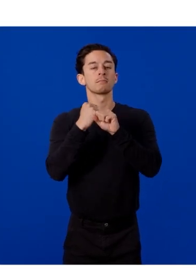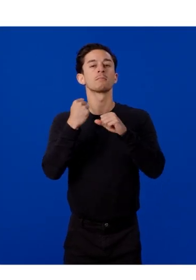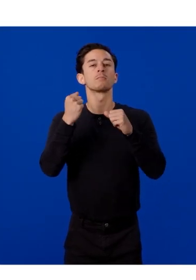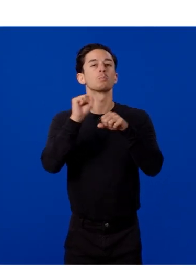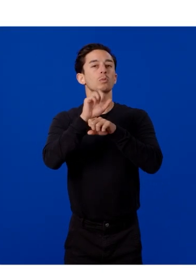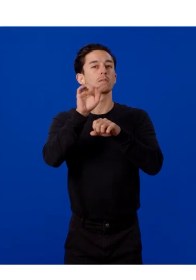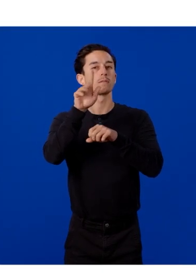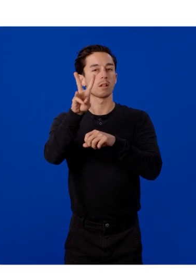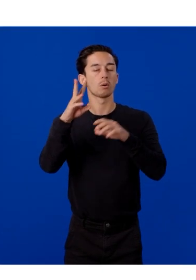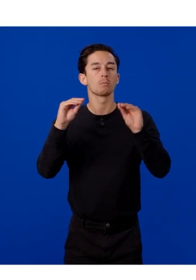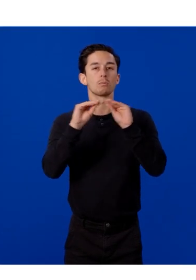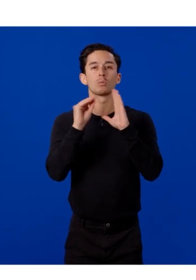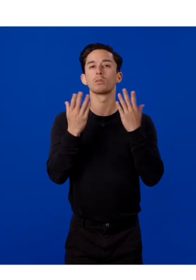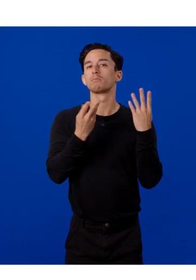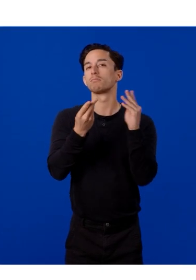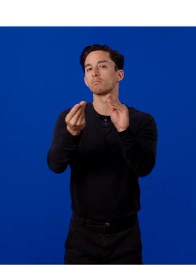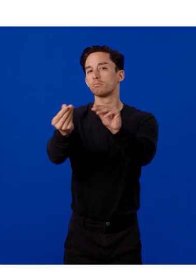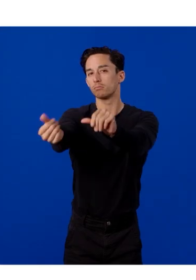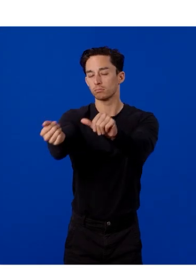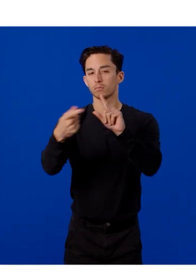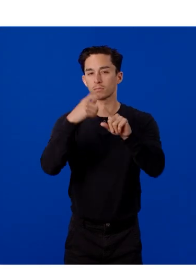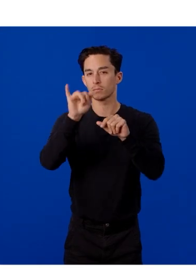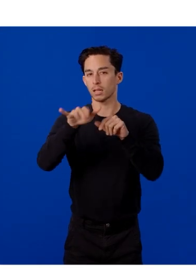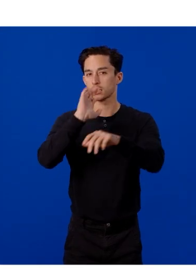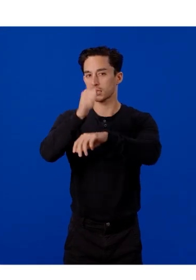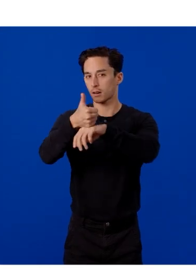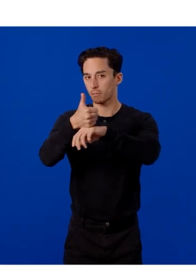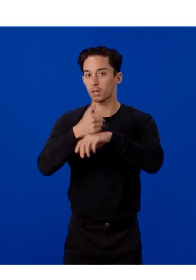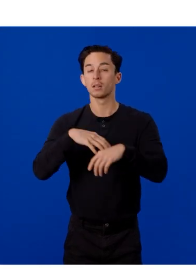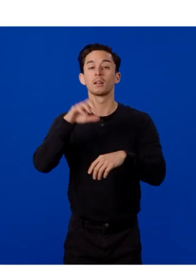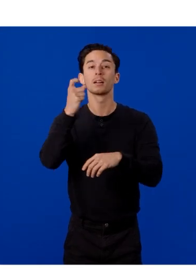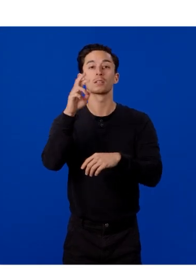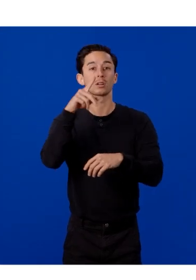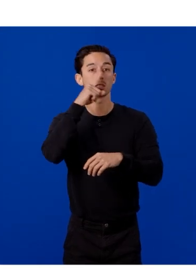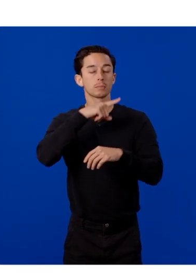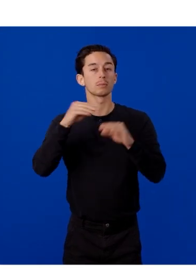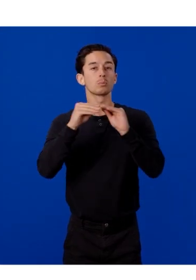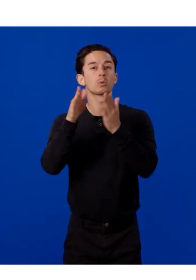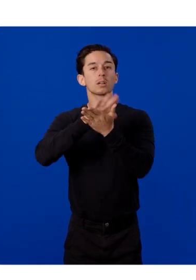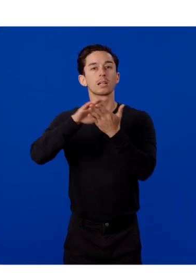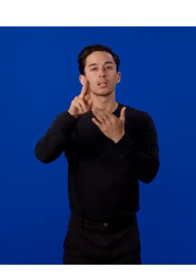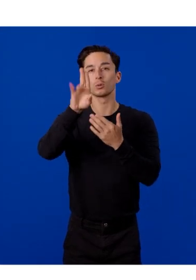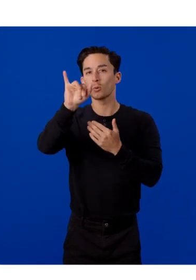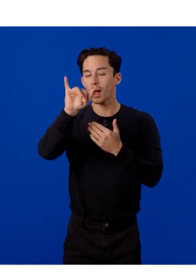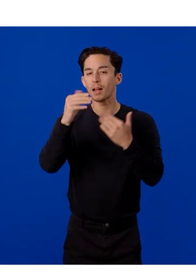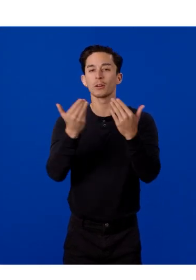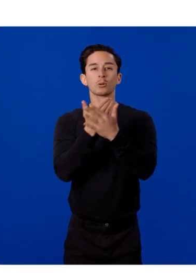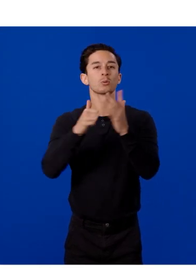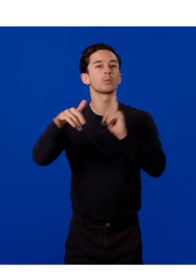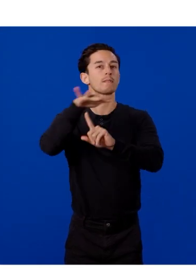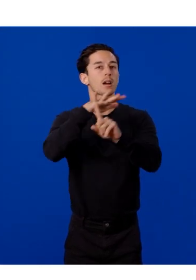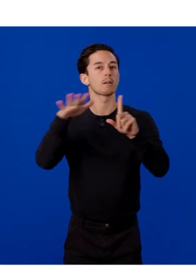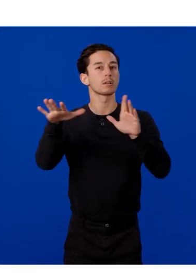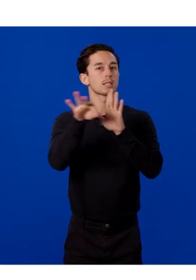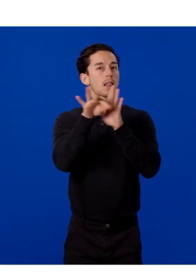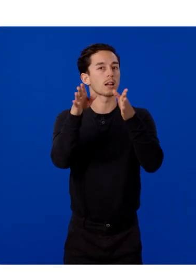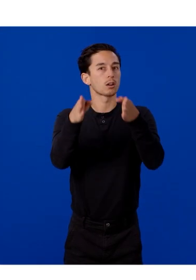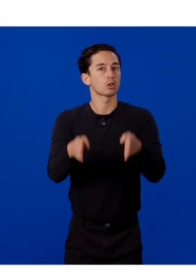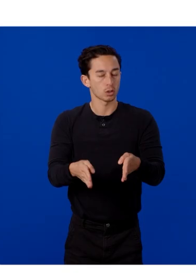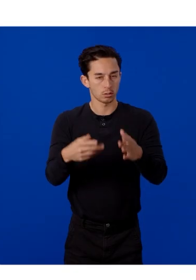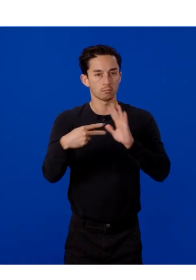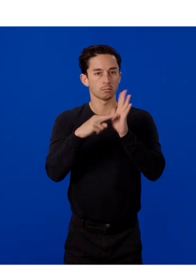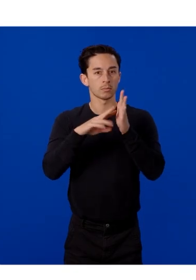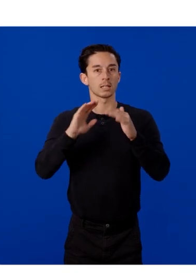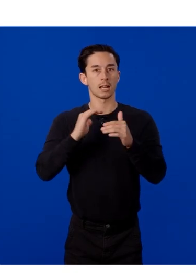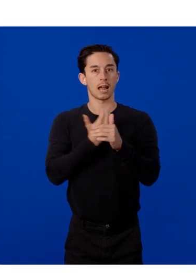initial setup. XR simulator brings you a cleaner UI and a new environment selector, allowing us to seamlessly change our